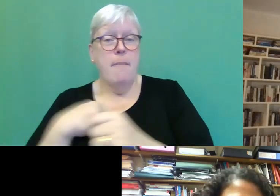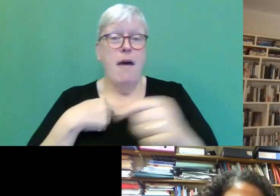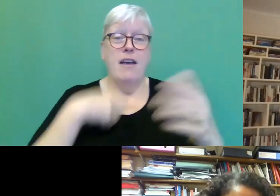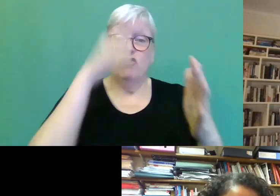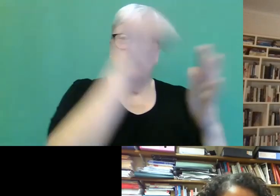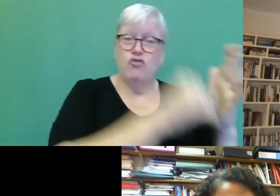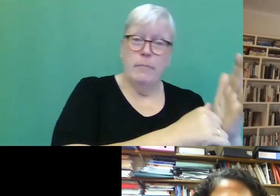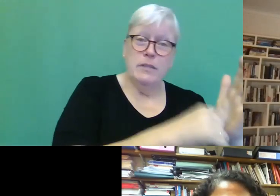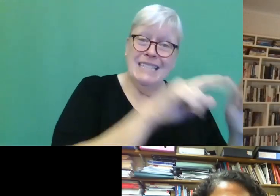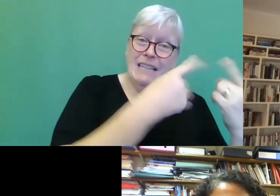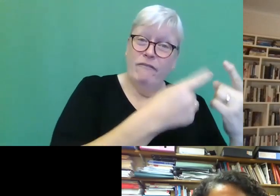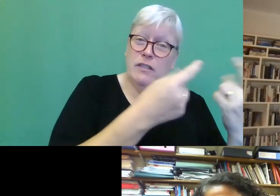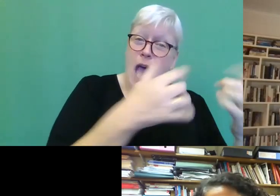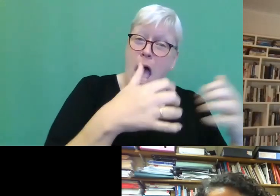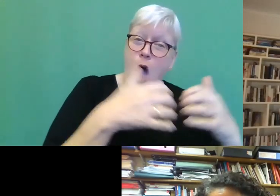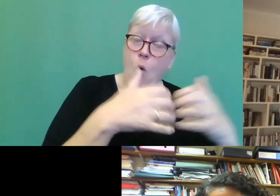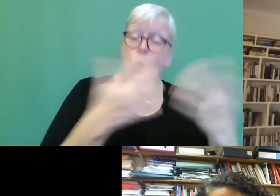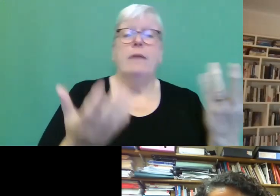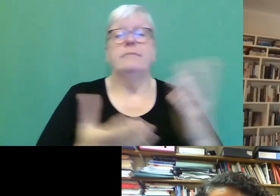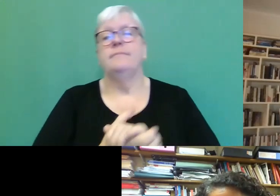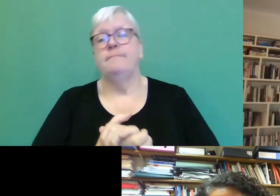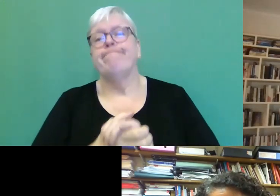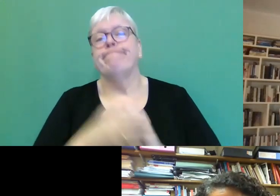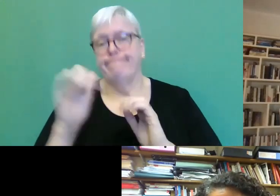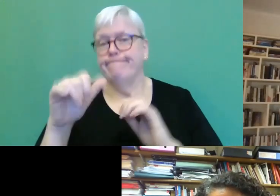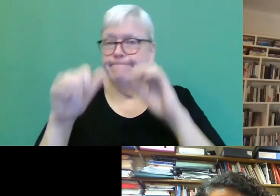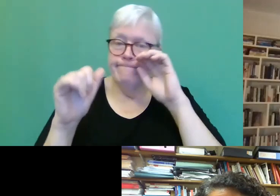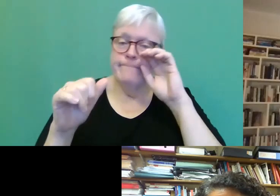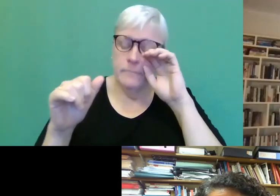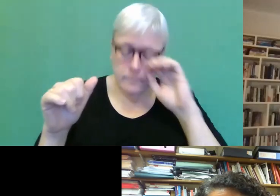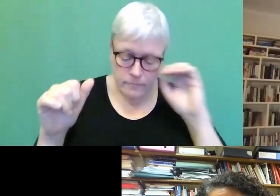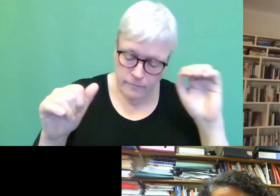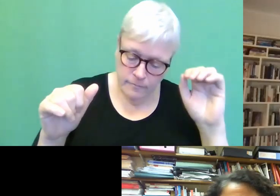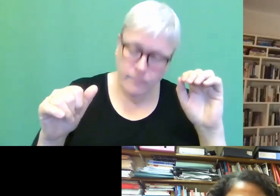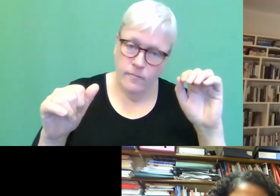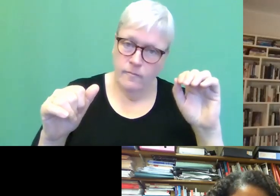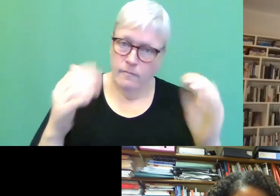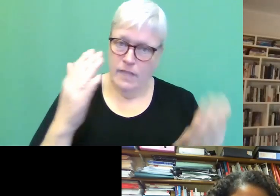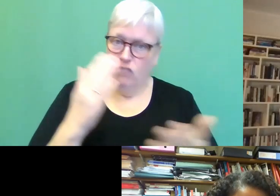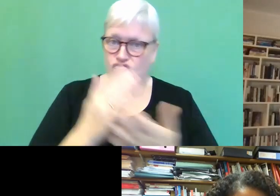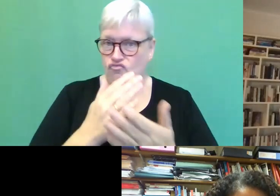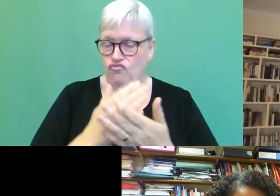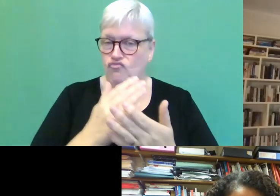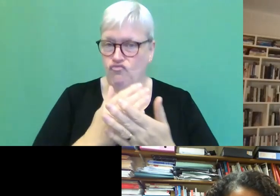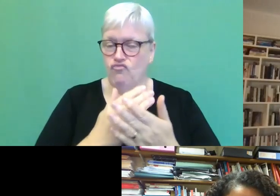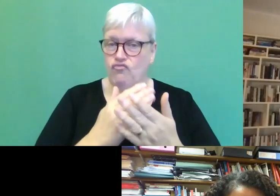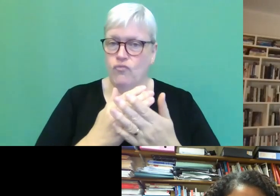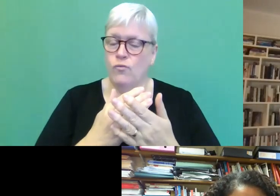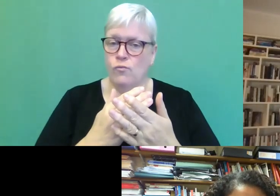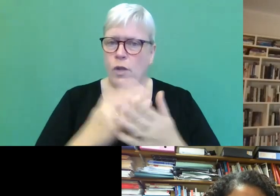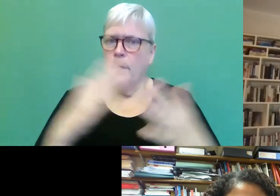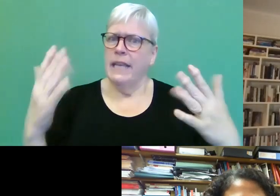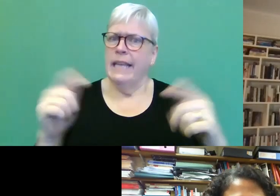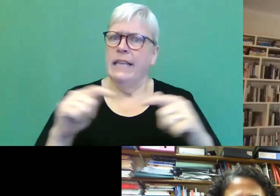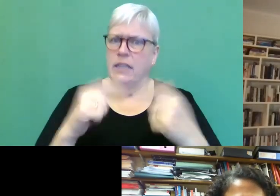different there? Um, yes. Yeah. I mean, it, it is, it is radically different. It's not